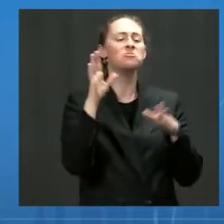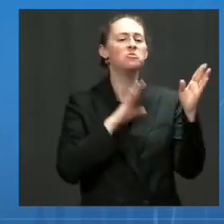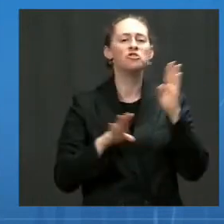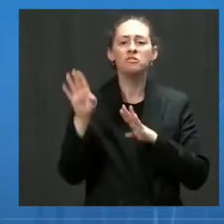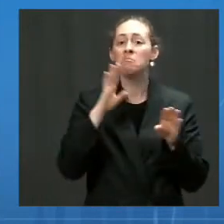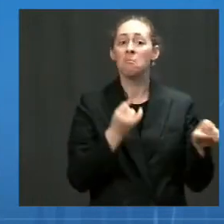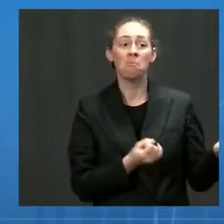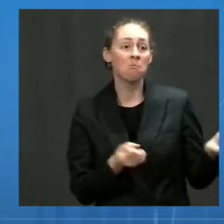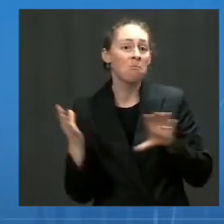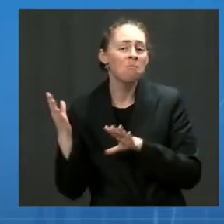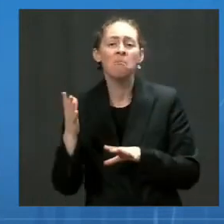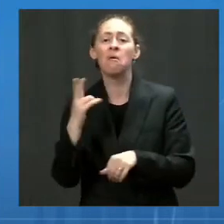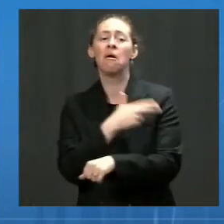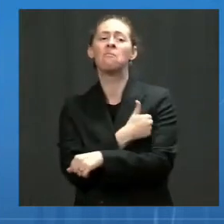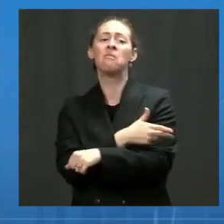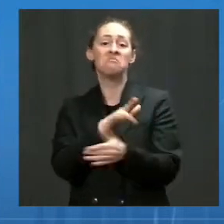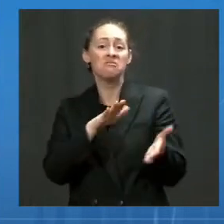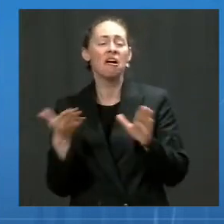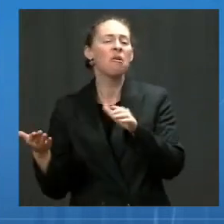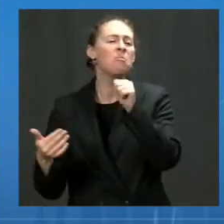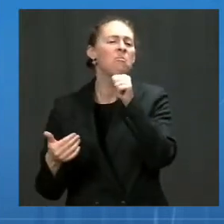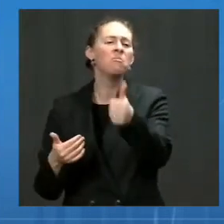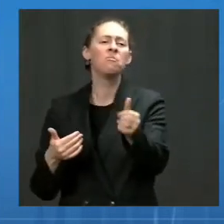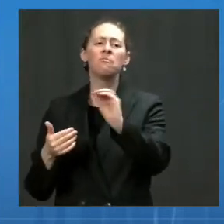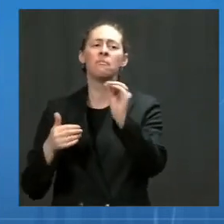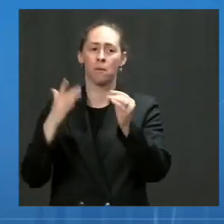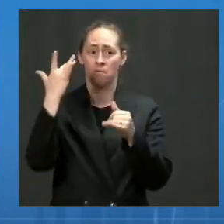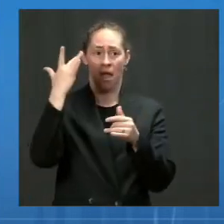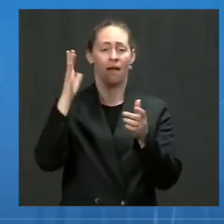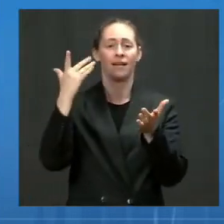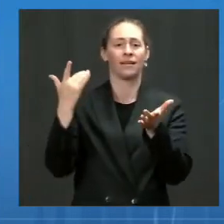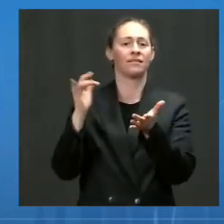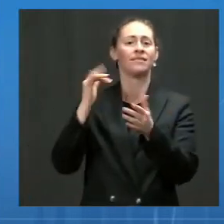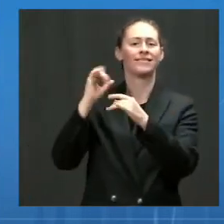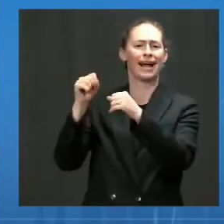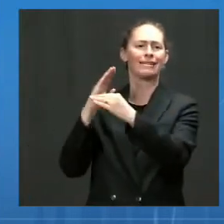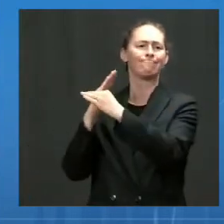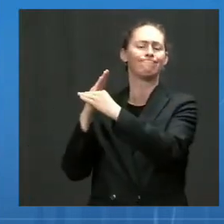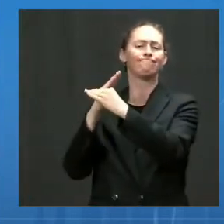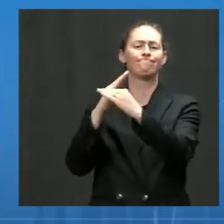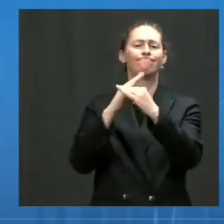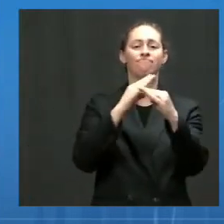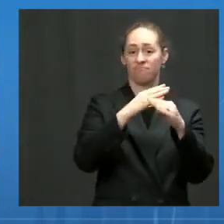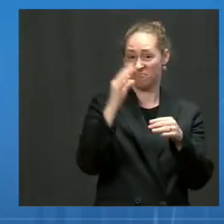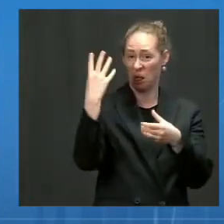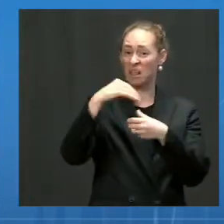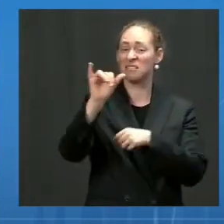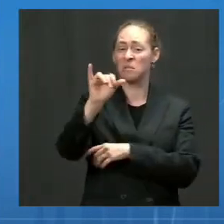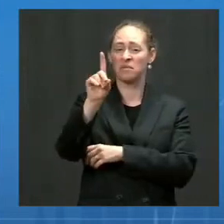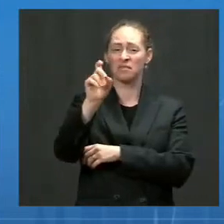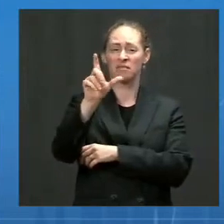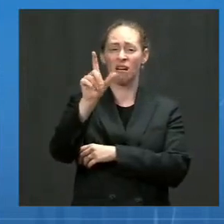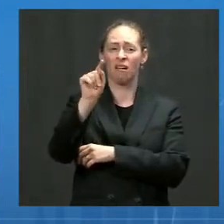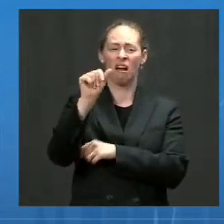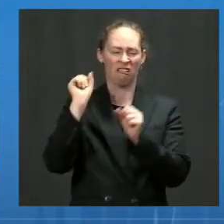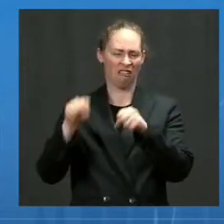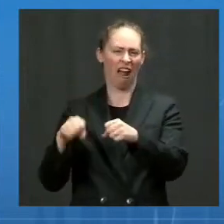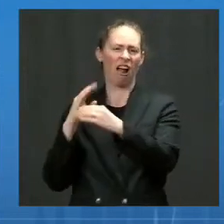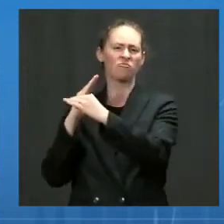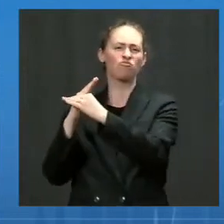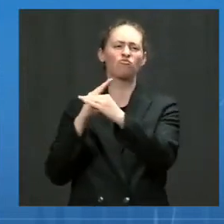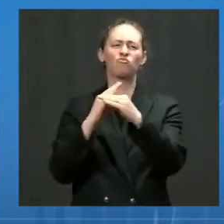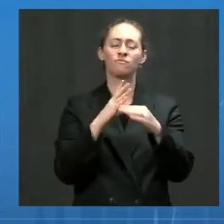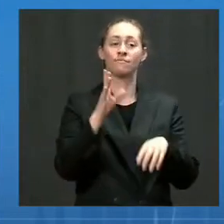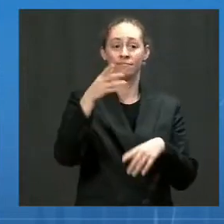even protected against the known variants, including the Delta variant circulating in this country. If you are not vaccinated,